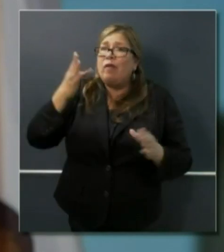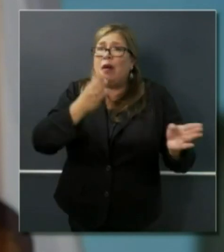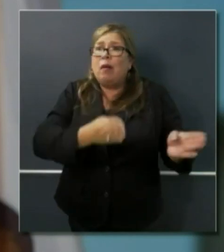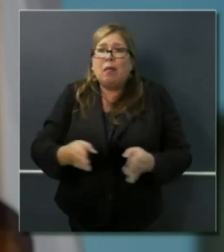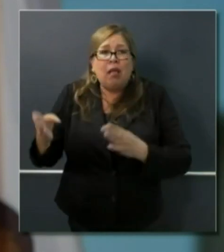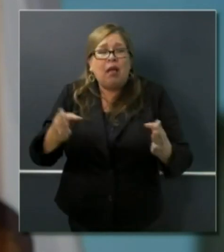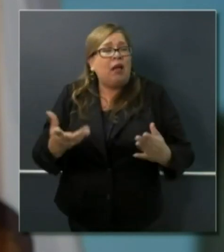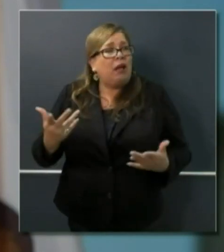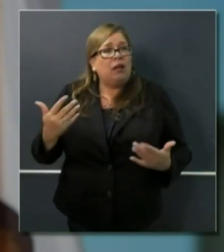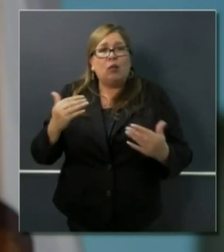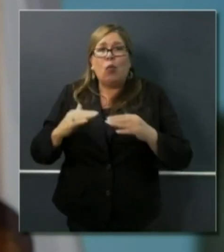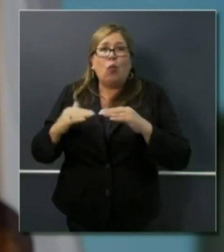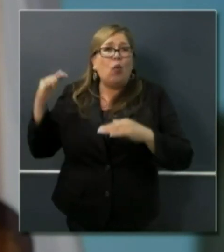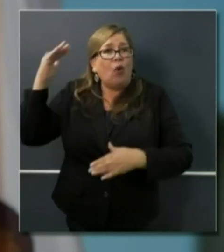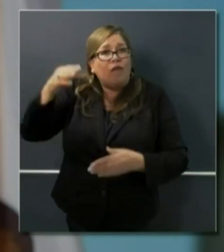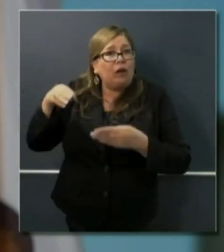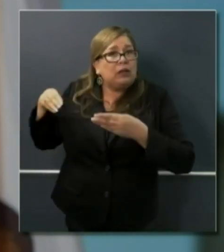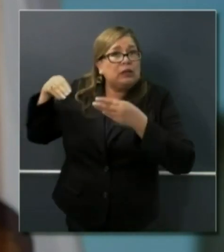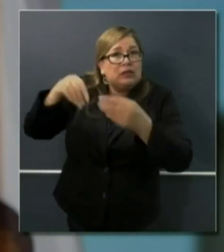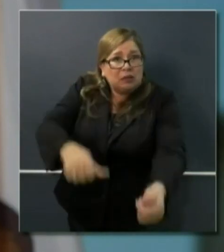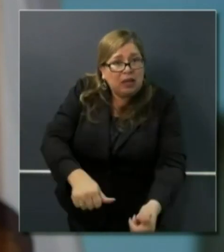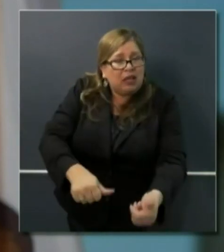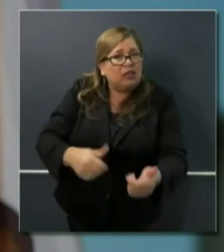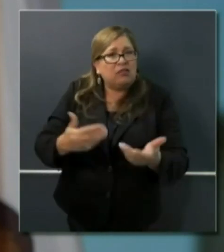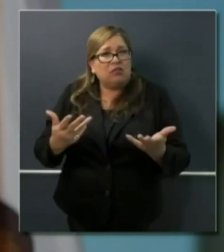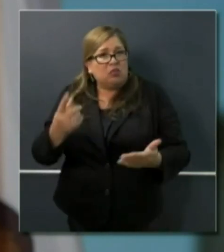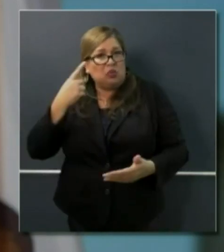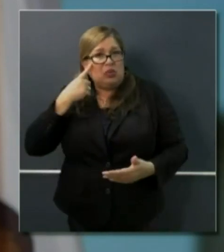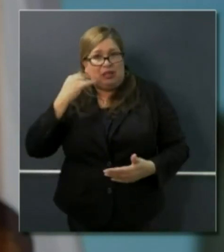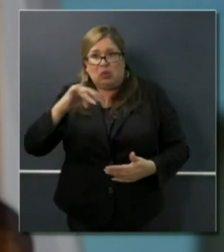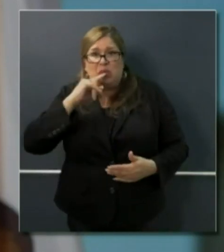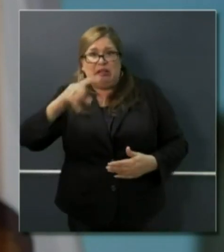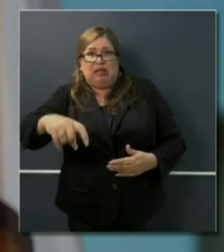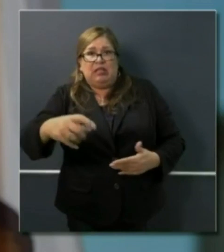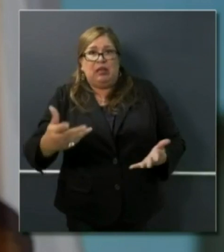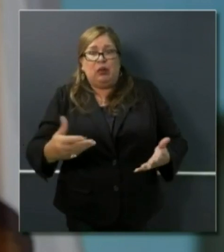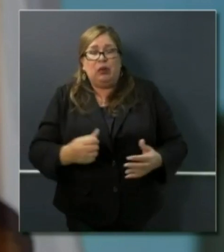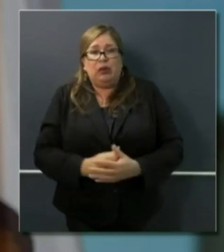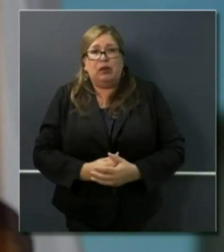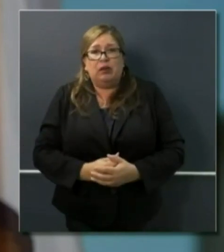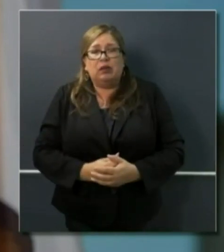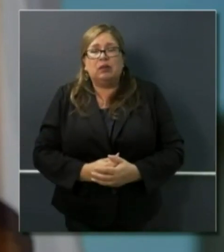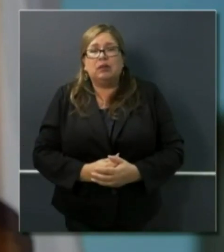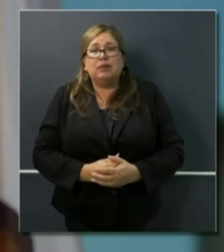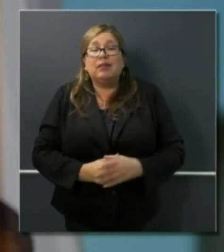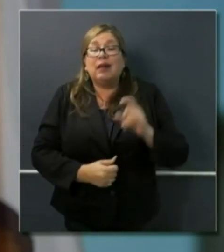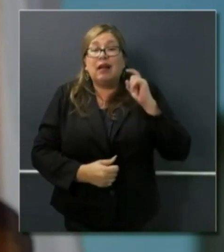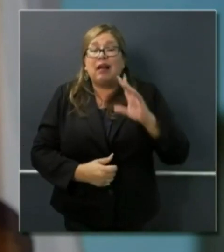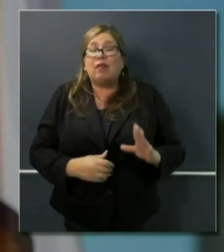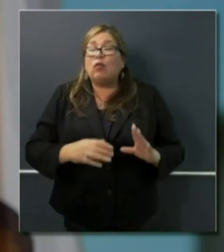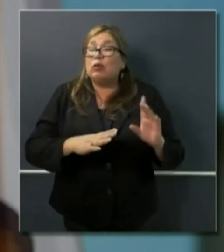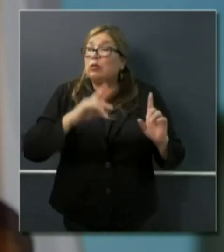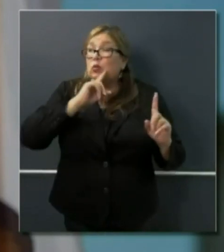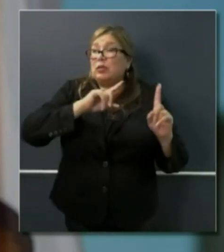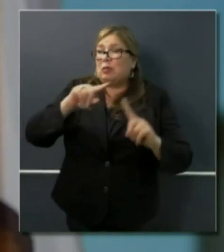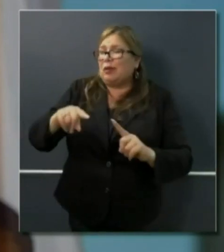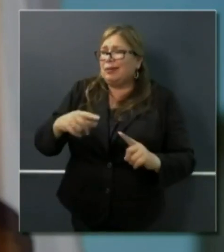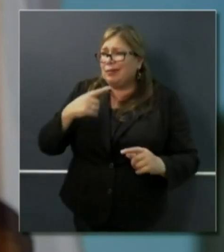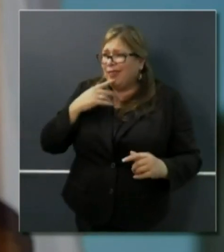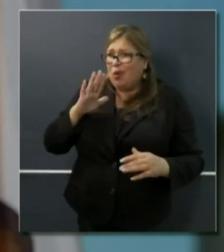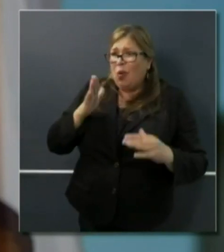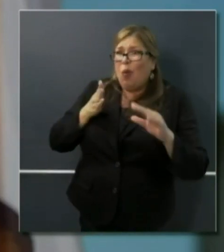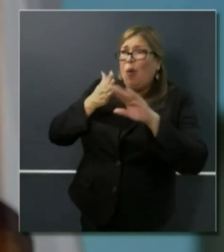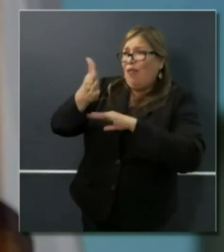these are going to be used? And if so, can you explain why? Well, I don't know that the word overplanning in a pandemic